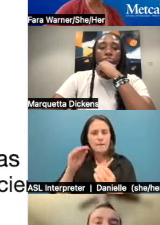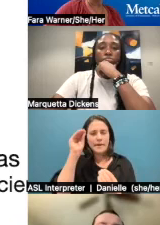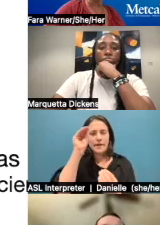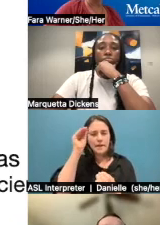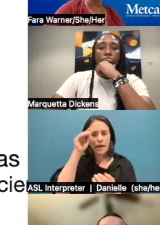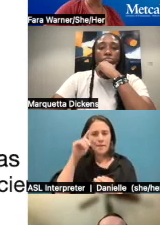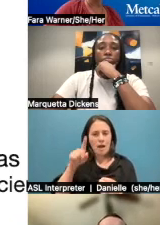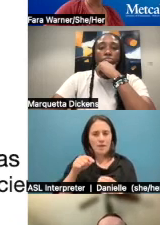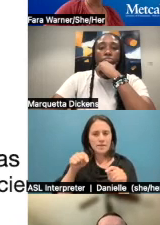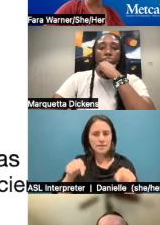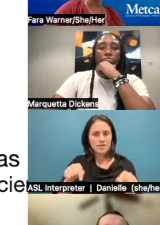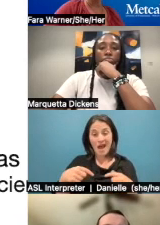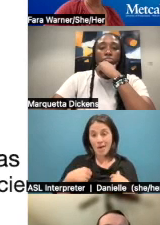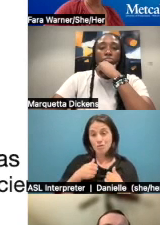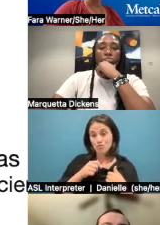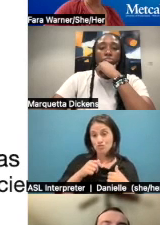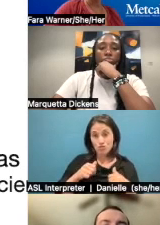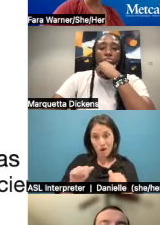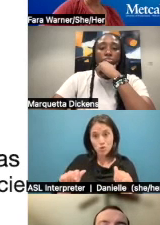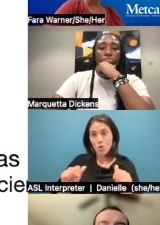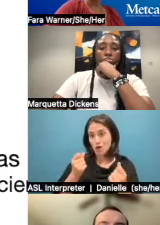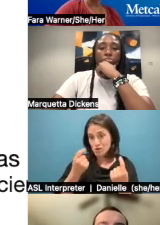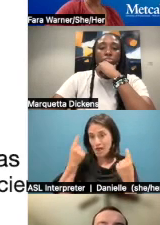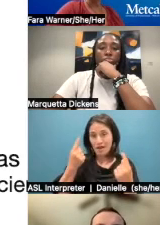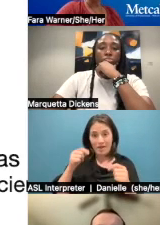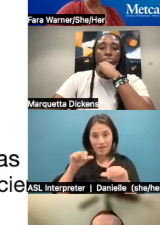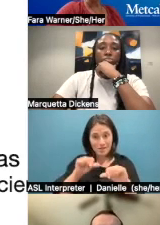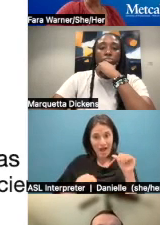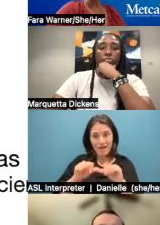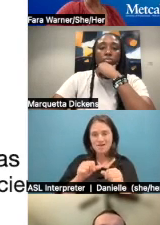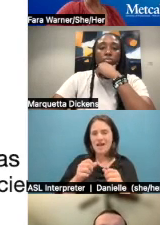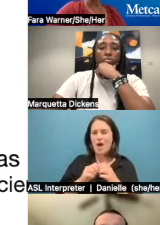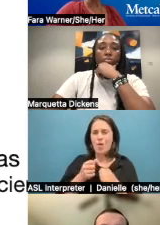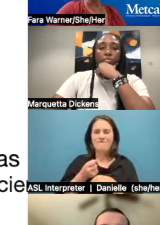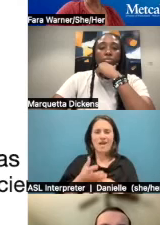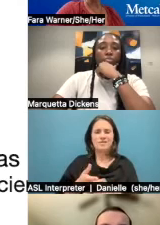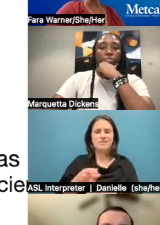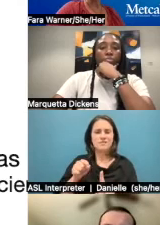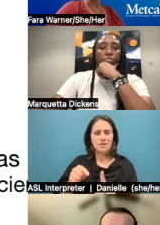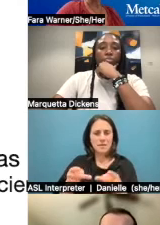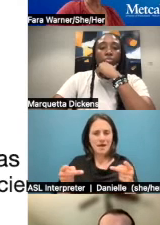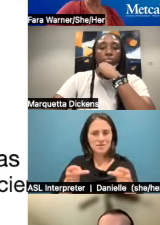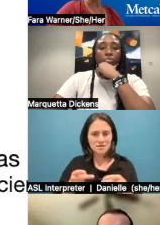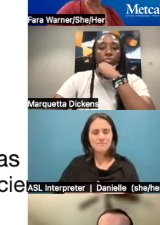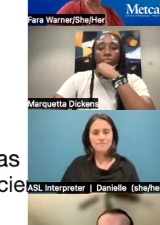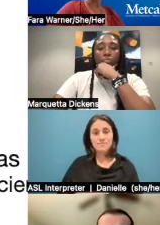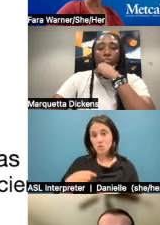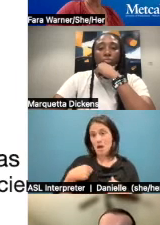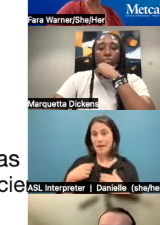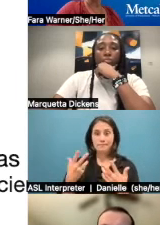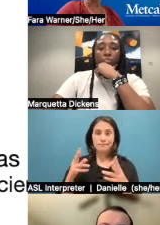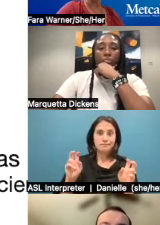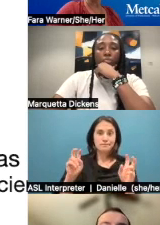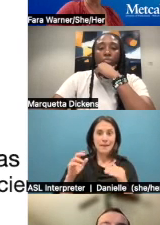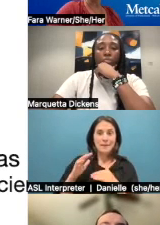with the science and how it affects the place. Um, so I build what I call like sort of a graduate level research class for myself so I can understand how this stuff